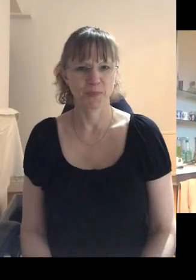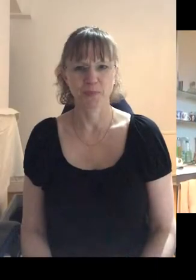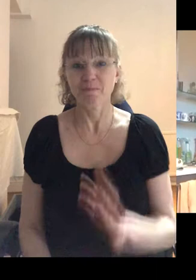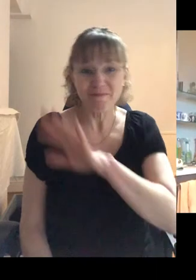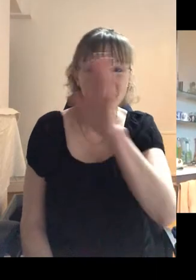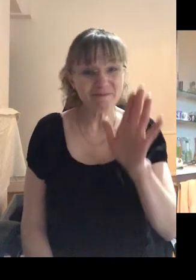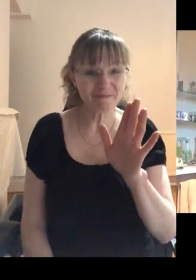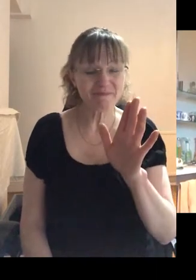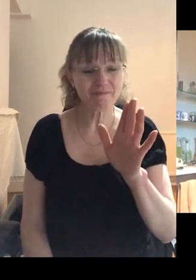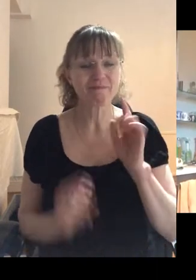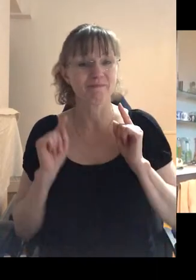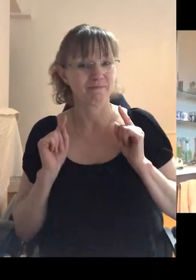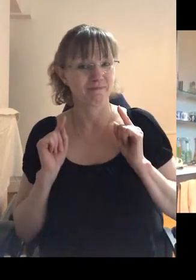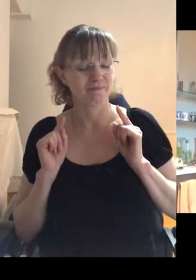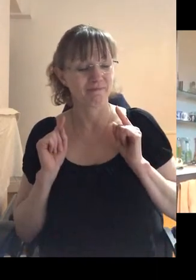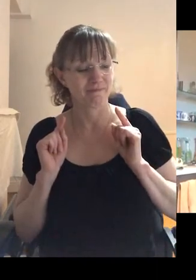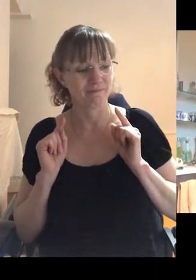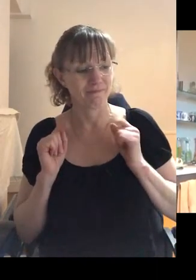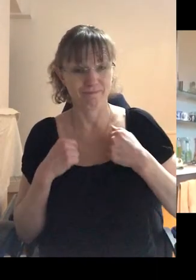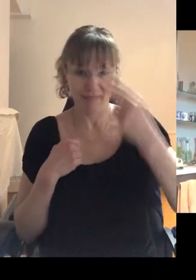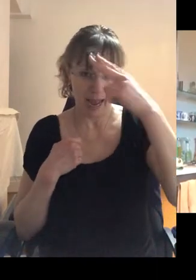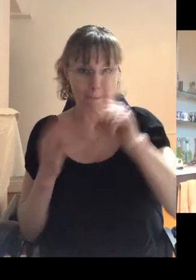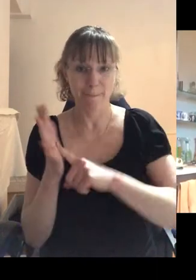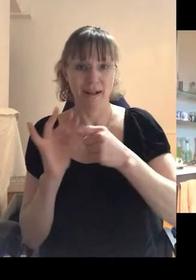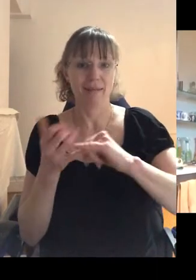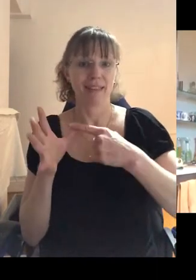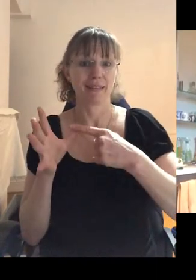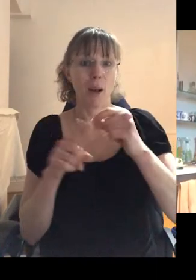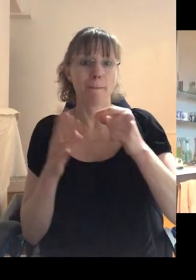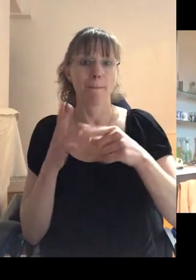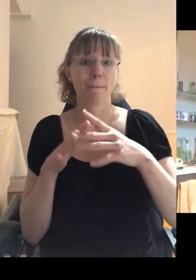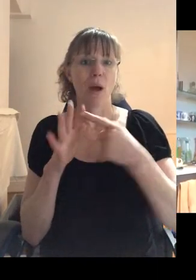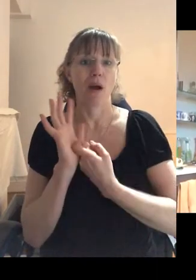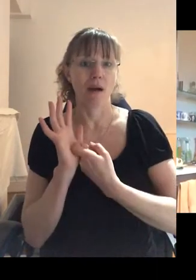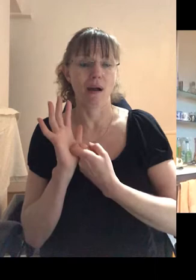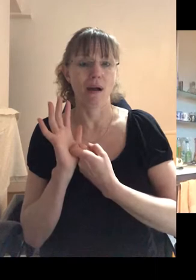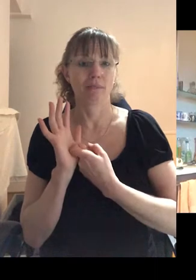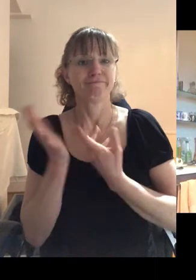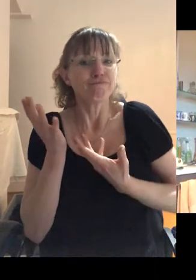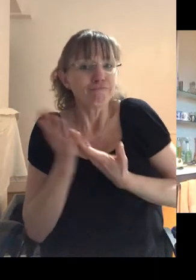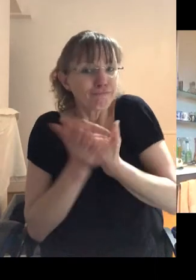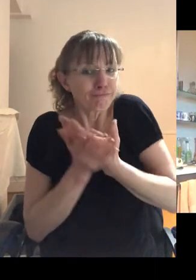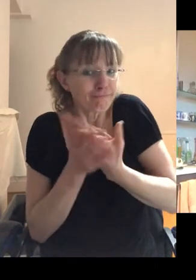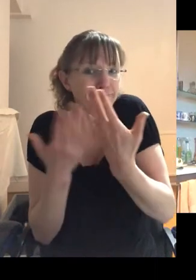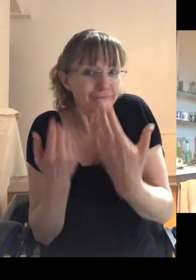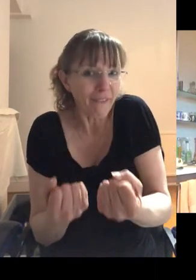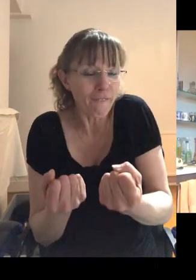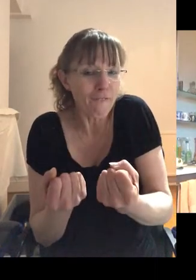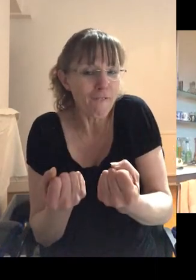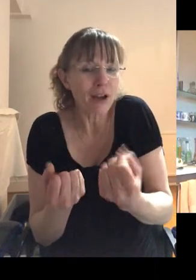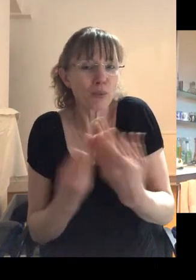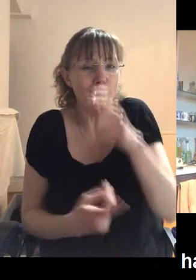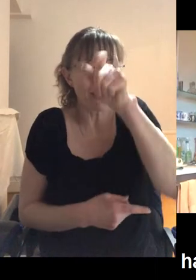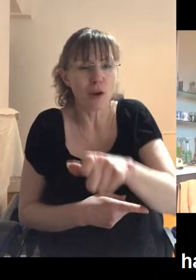Hello, this is, my name is Lisa Power, and this is a little chat that I'm having with